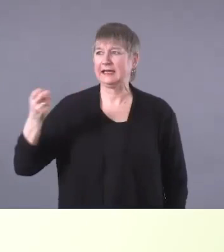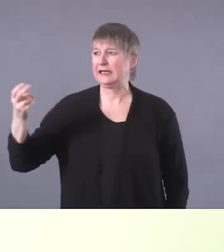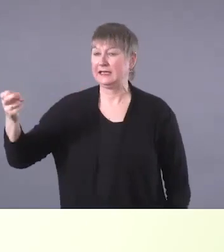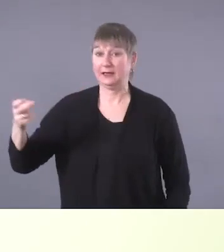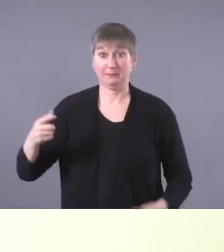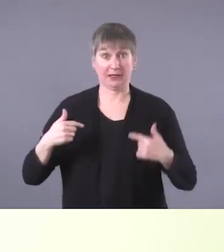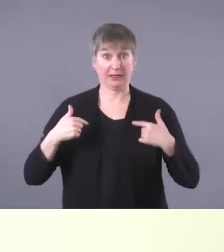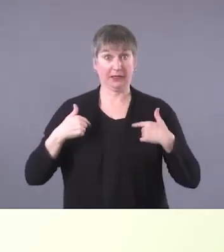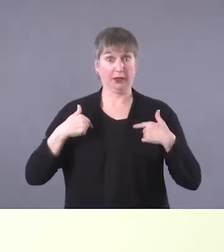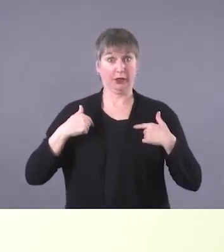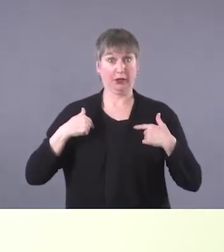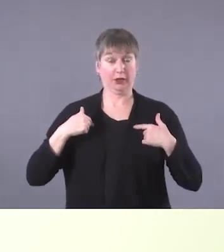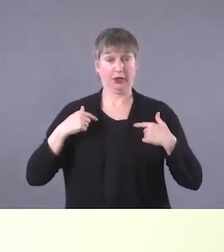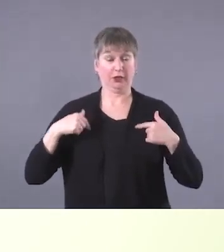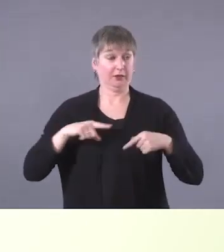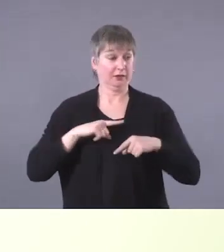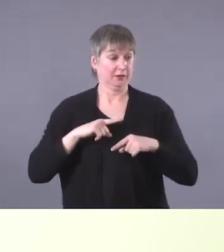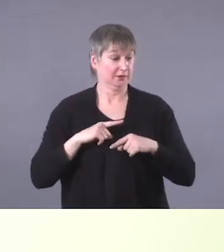um,